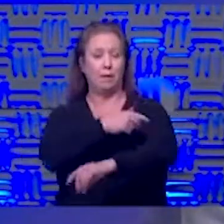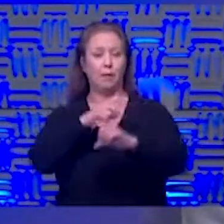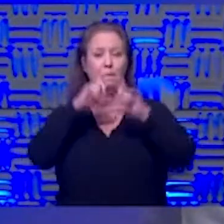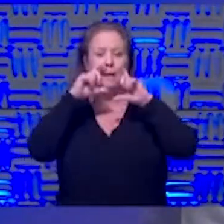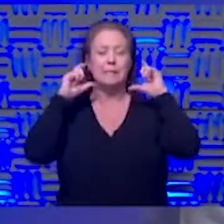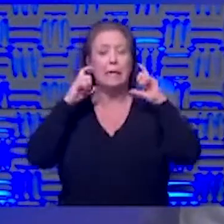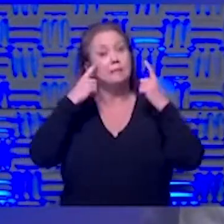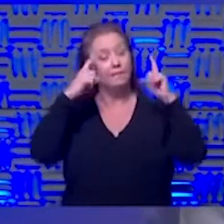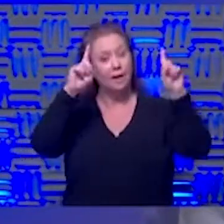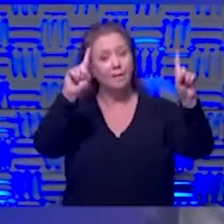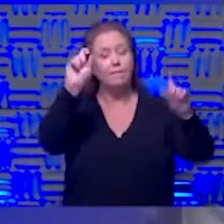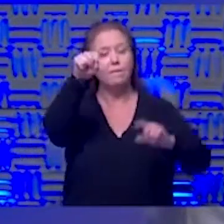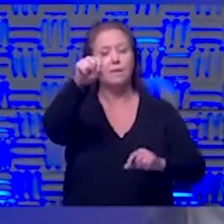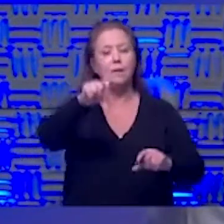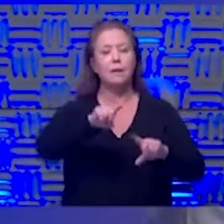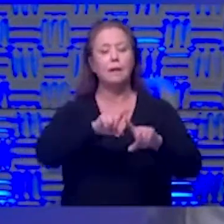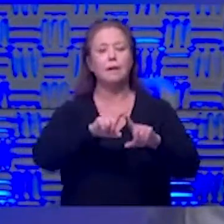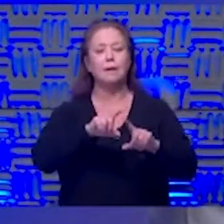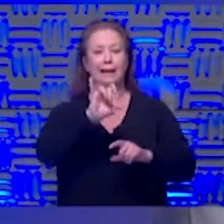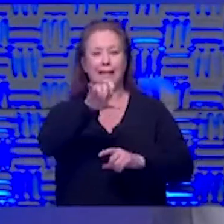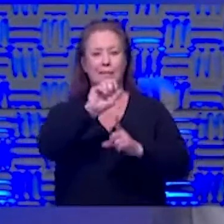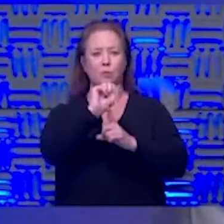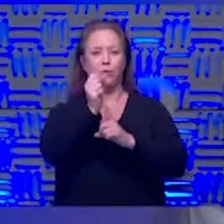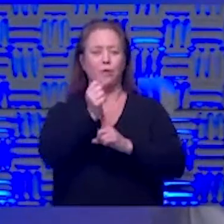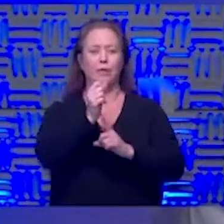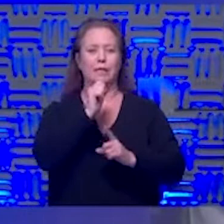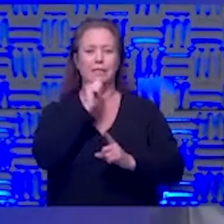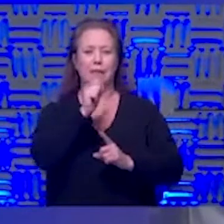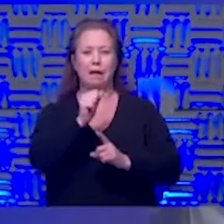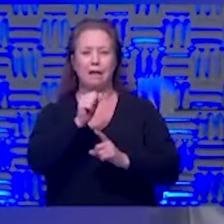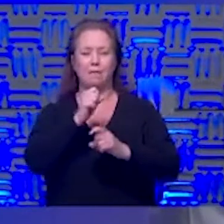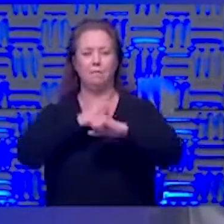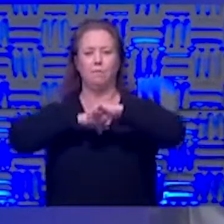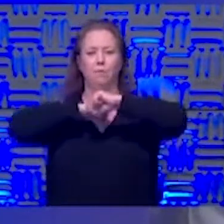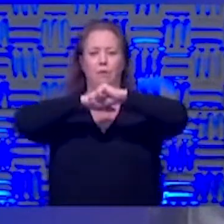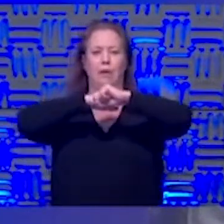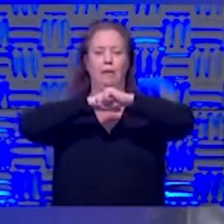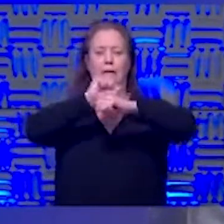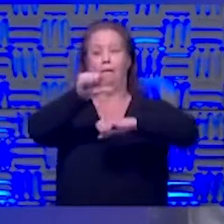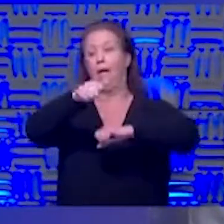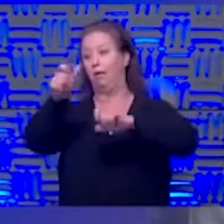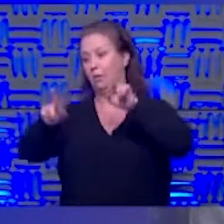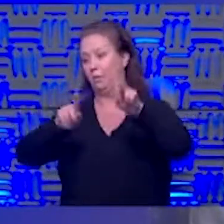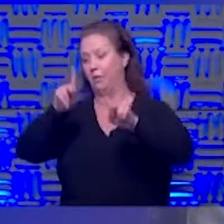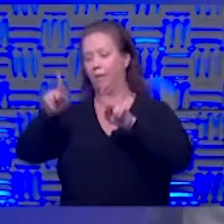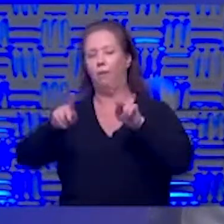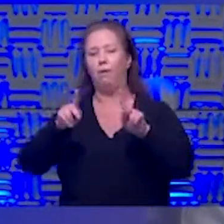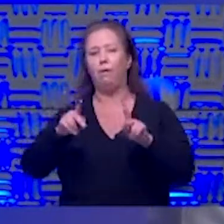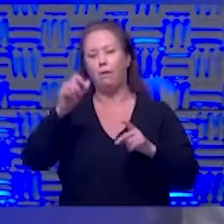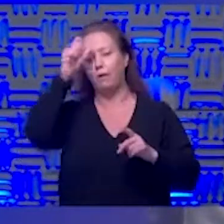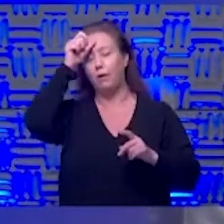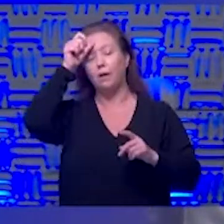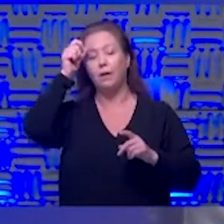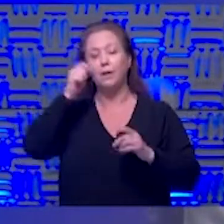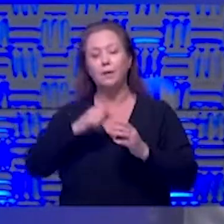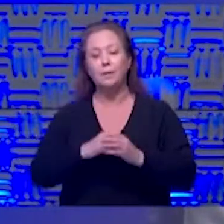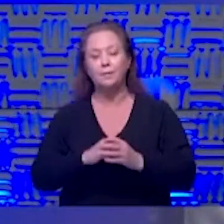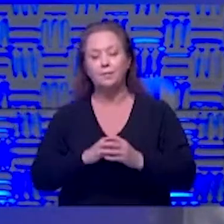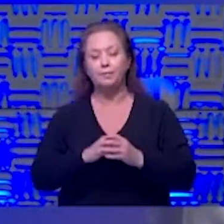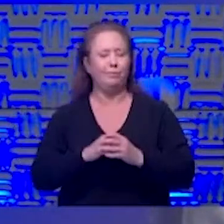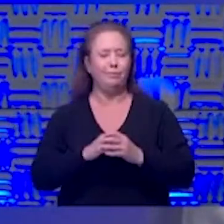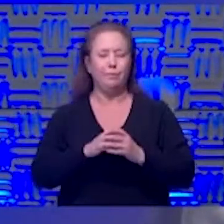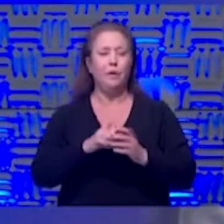so it's very effective and that setting um i don't think it's really effective in protecting other people so much it's certainly no um